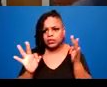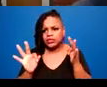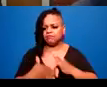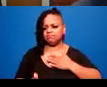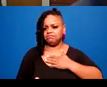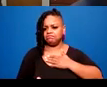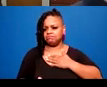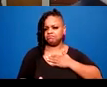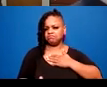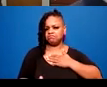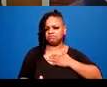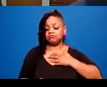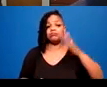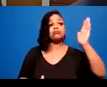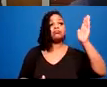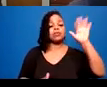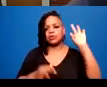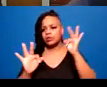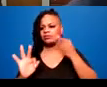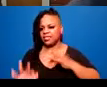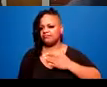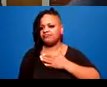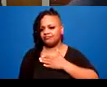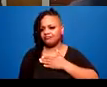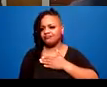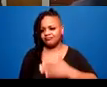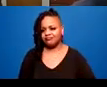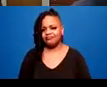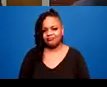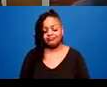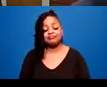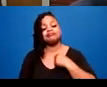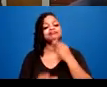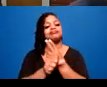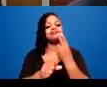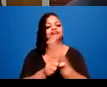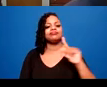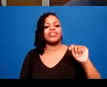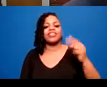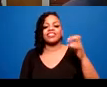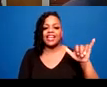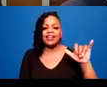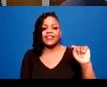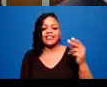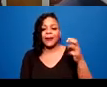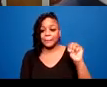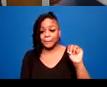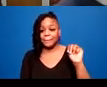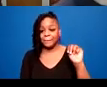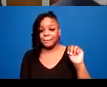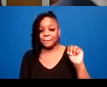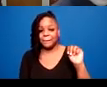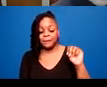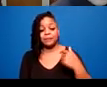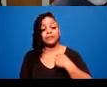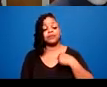My pronouns are they, them, theirs. I've trained and consulted with organizations and universities about inclusive practice in